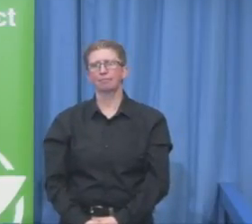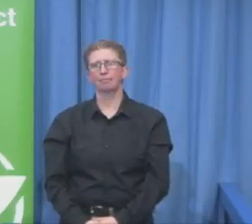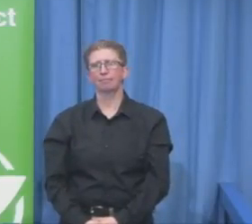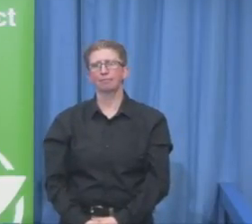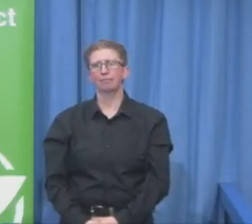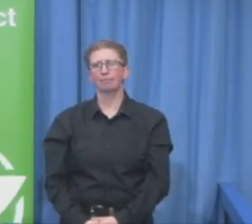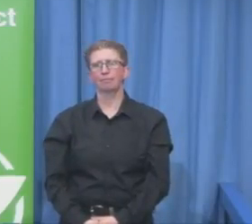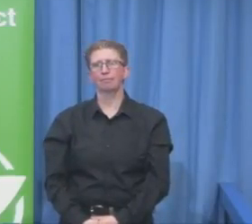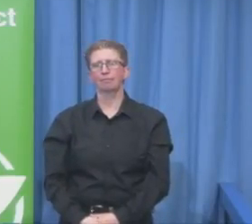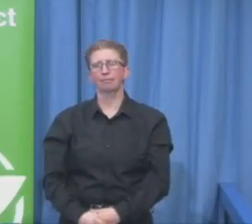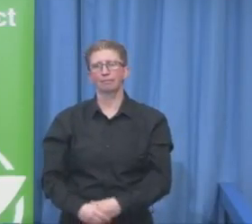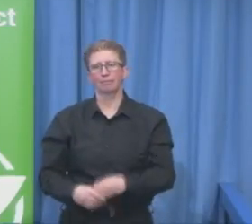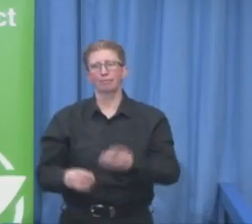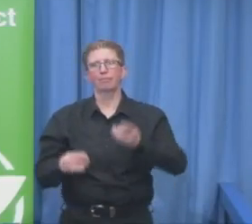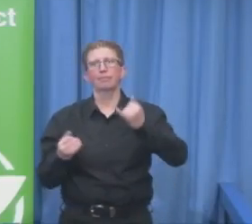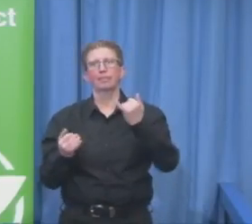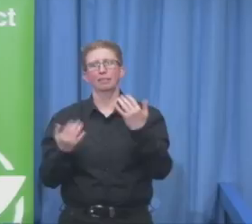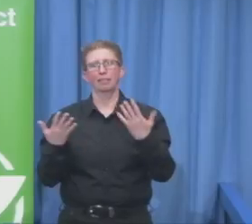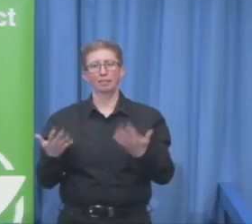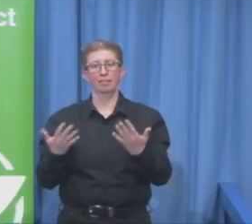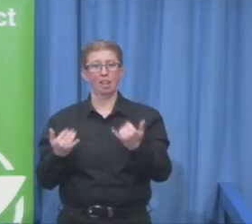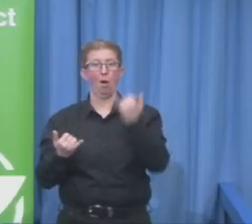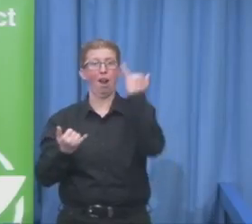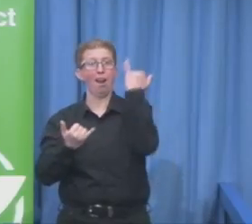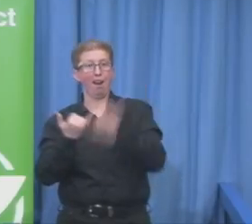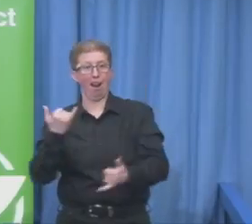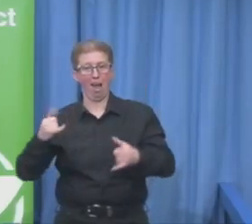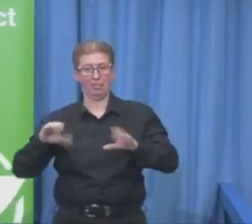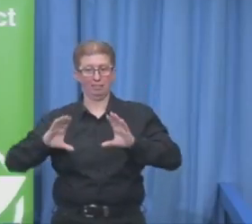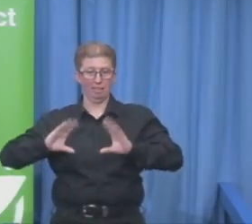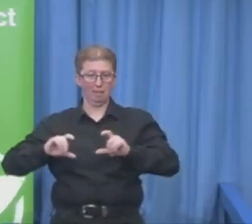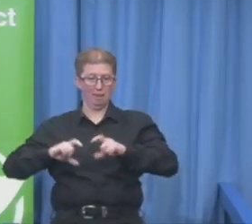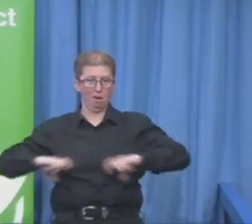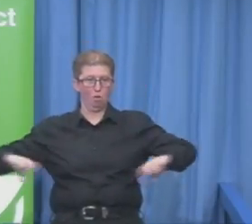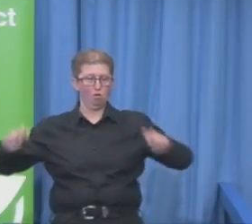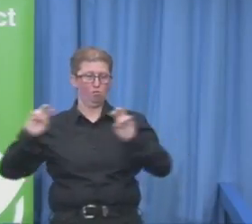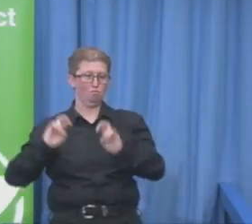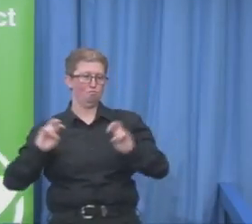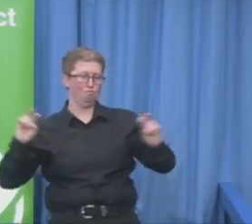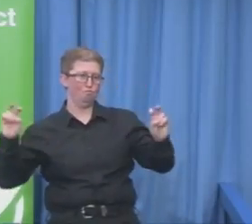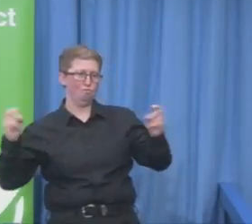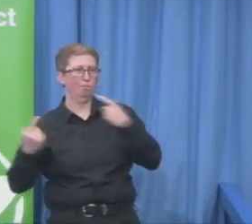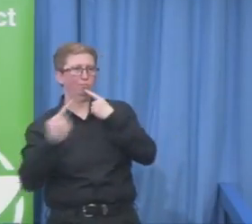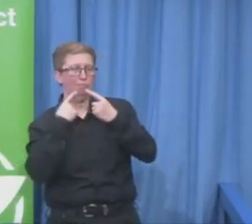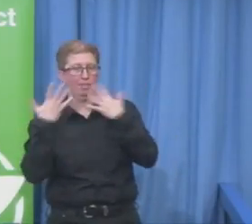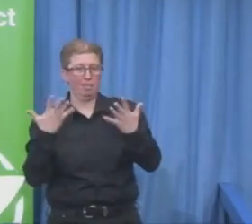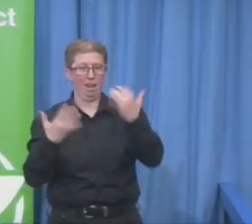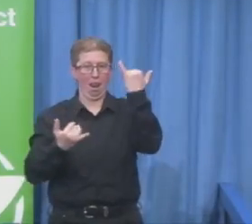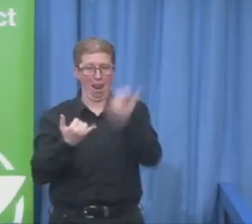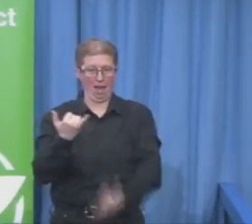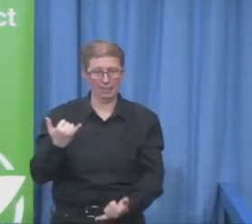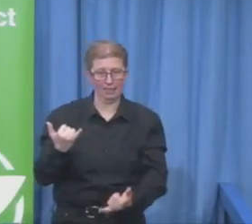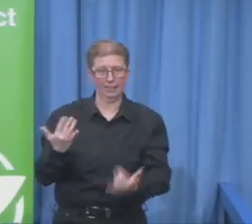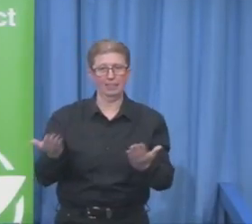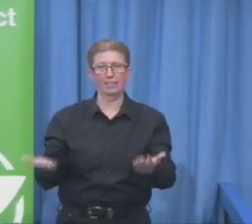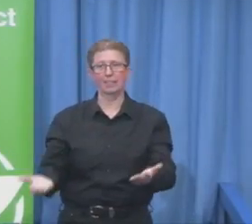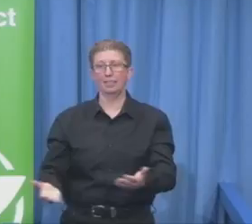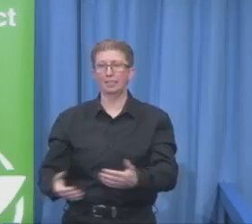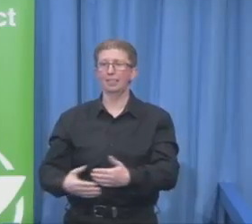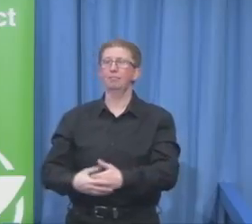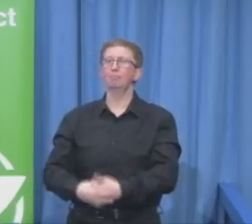This is our last are free then. Okay, so I'm gonna hand over to the wonderful Tom who's convened all of these couch conversations, bar one.